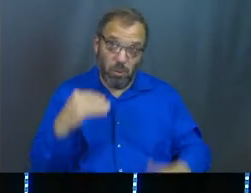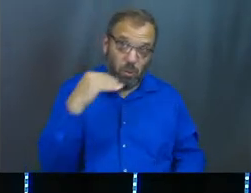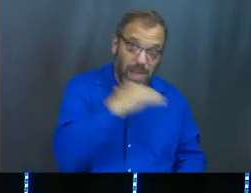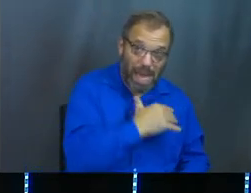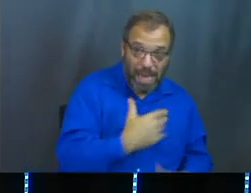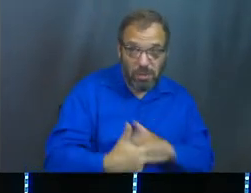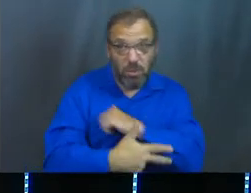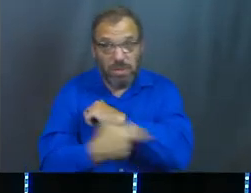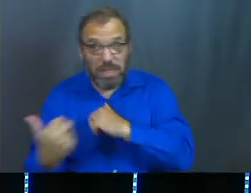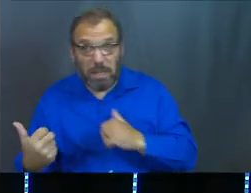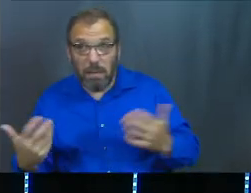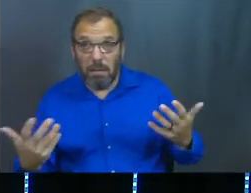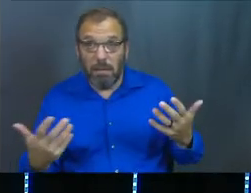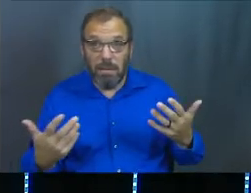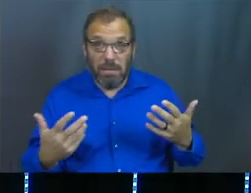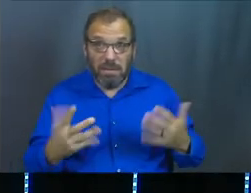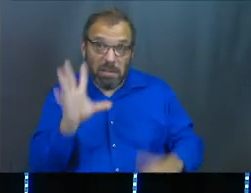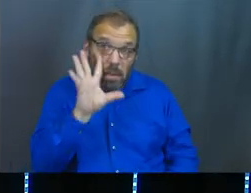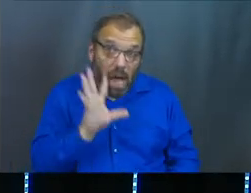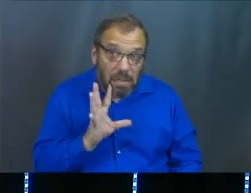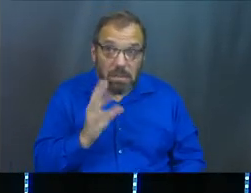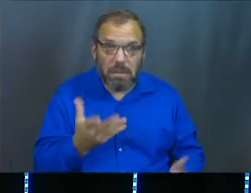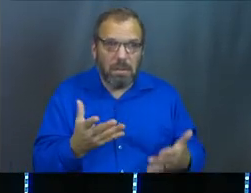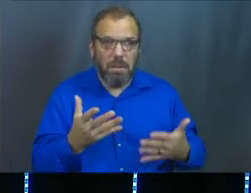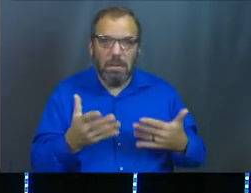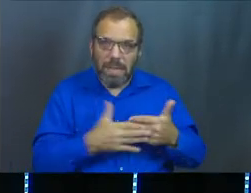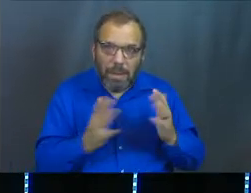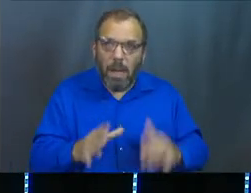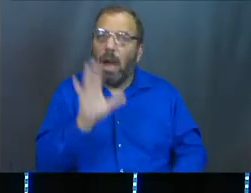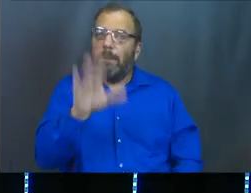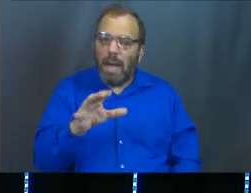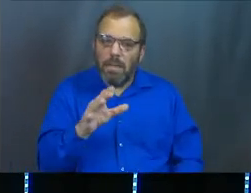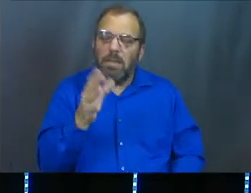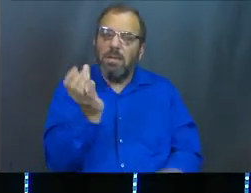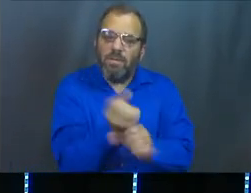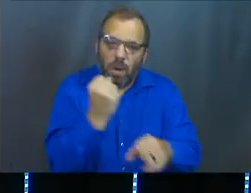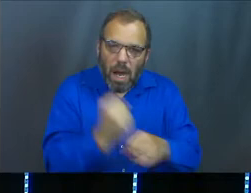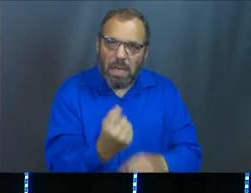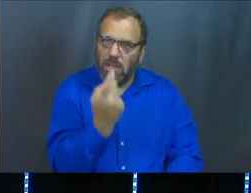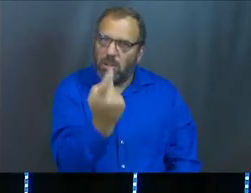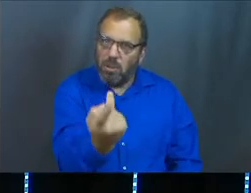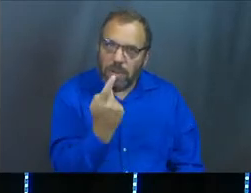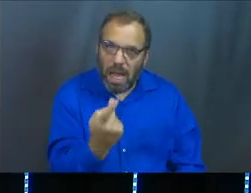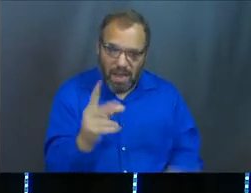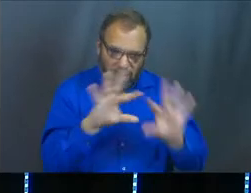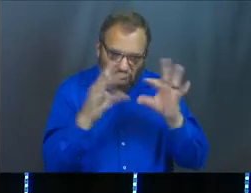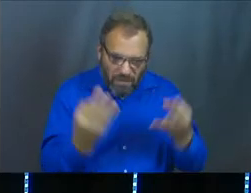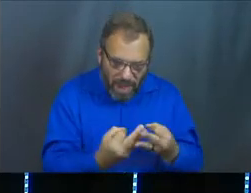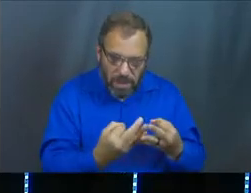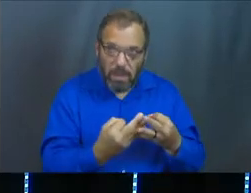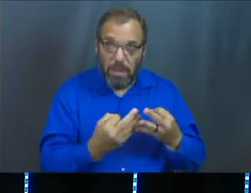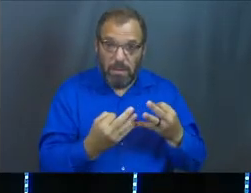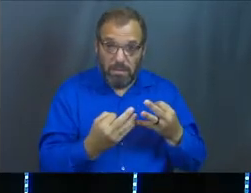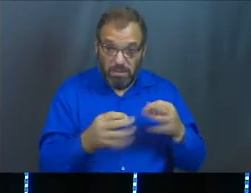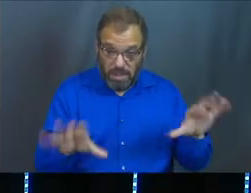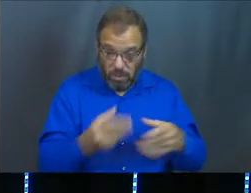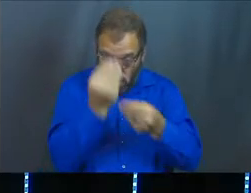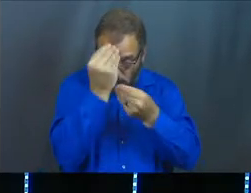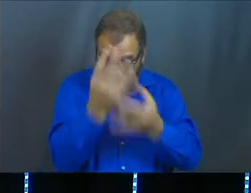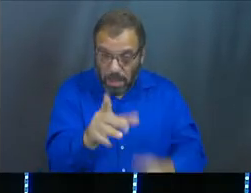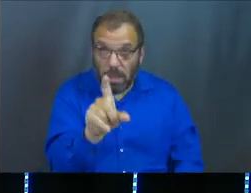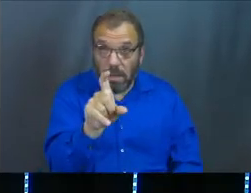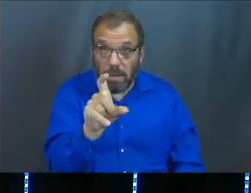See, God has communicated to us what his dispositional will is for creation, for us, for our families. Doesn't mean we're doing it,